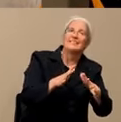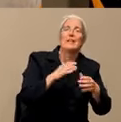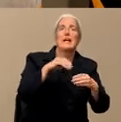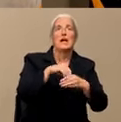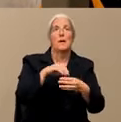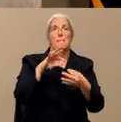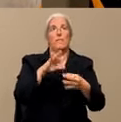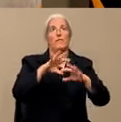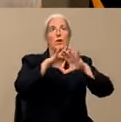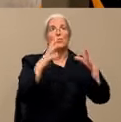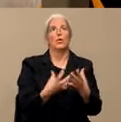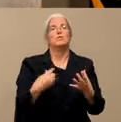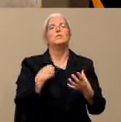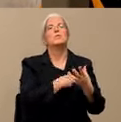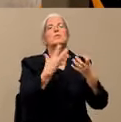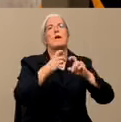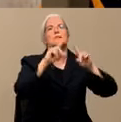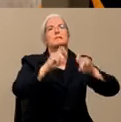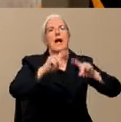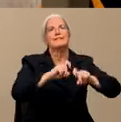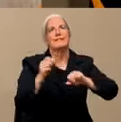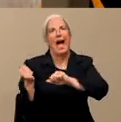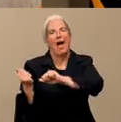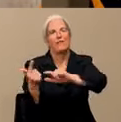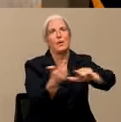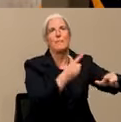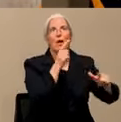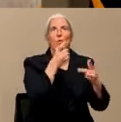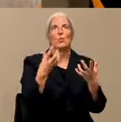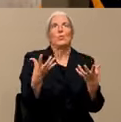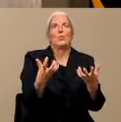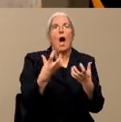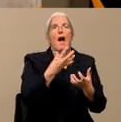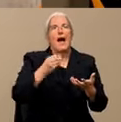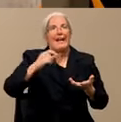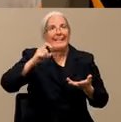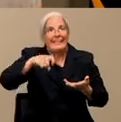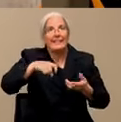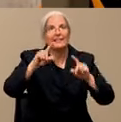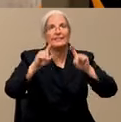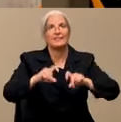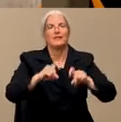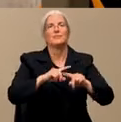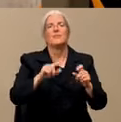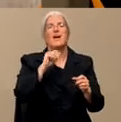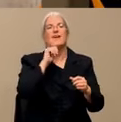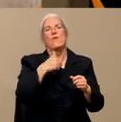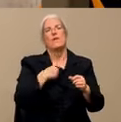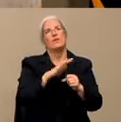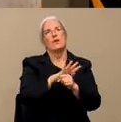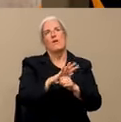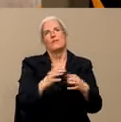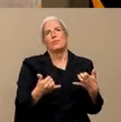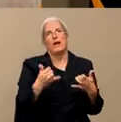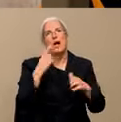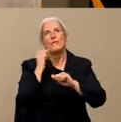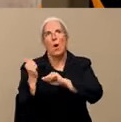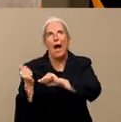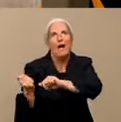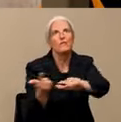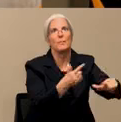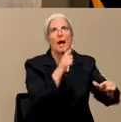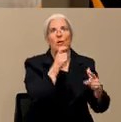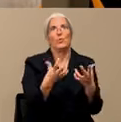wants to be tested and needs to be tested, but no, there are not enough tests to go around right now. There is a shortage of